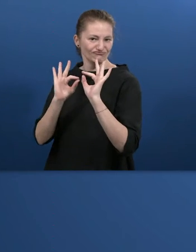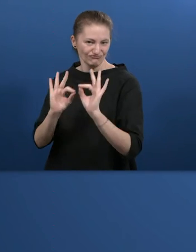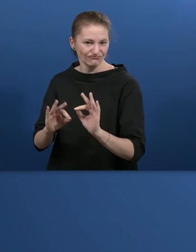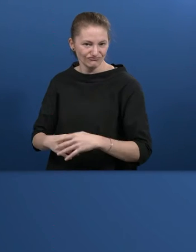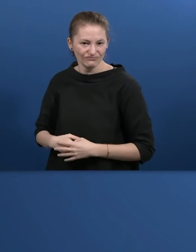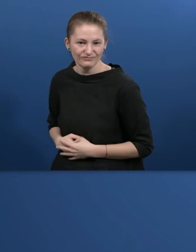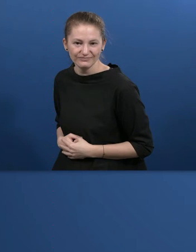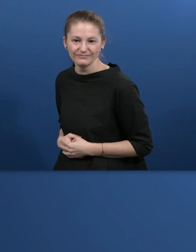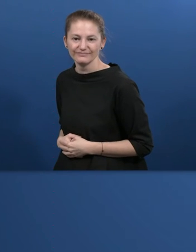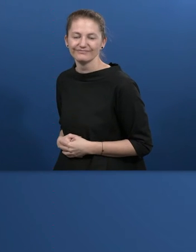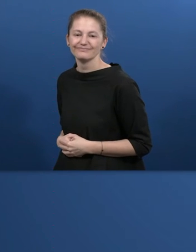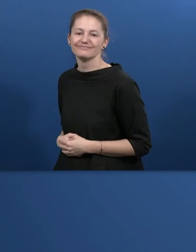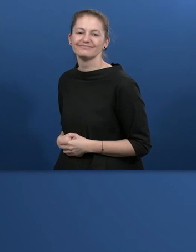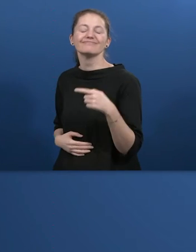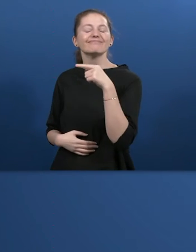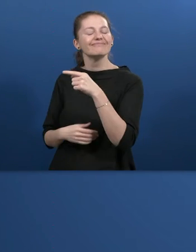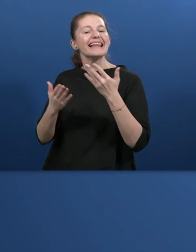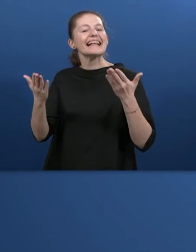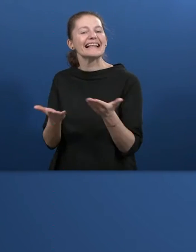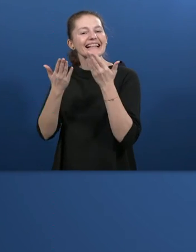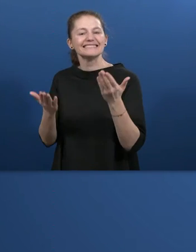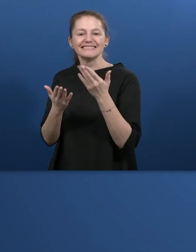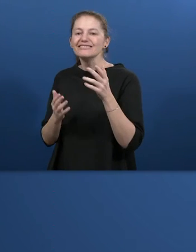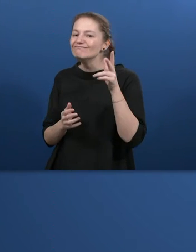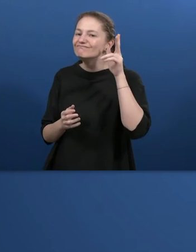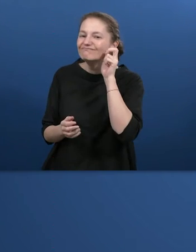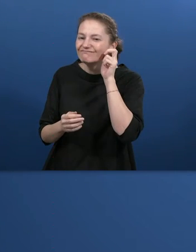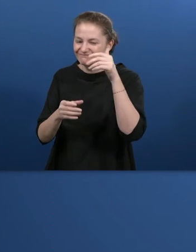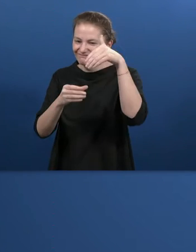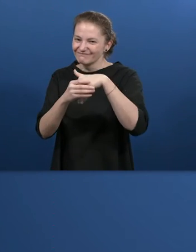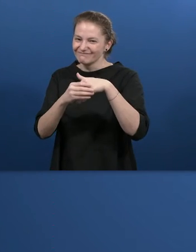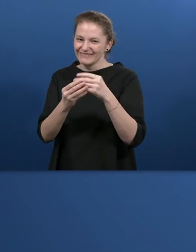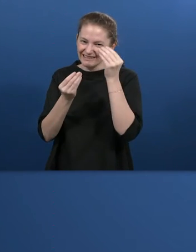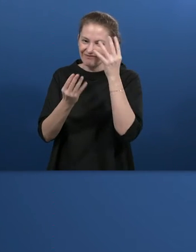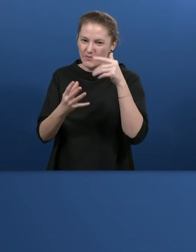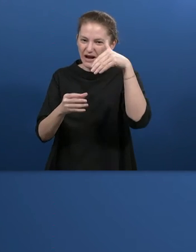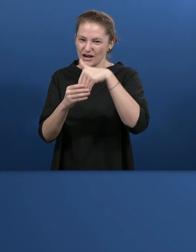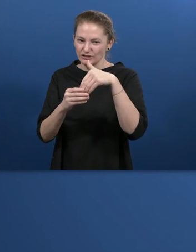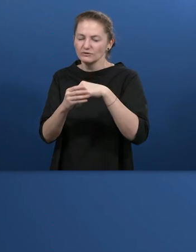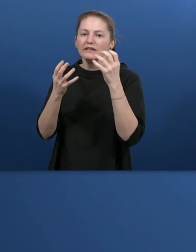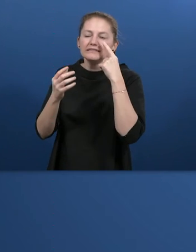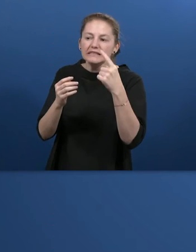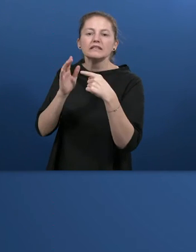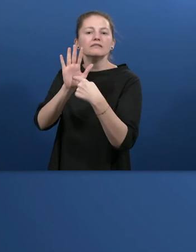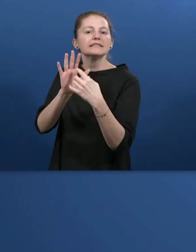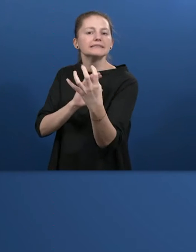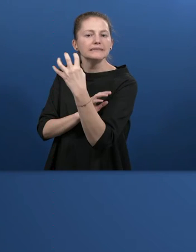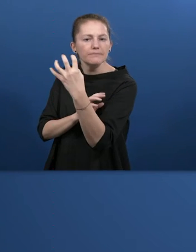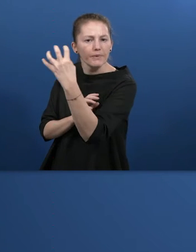The easy to listen to versions are supported with Metacom